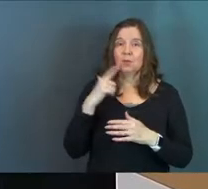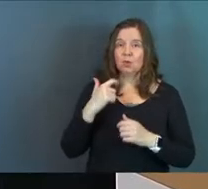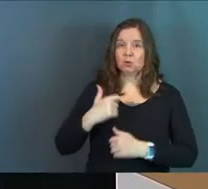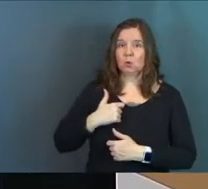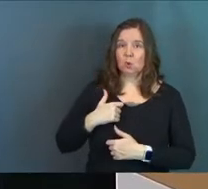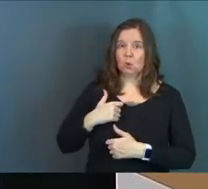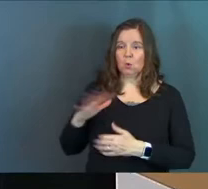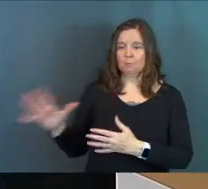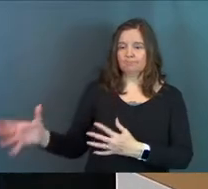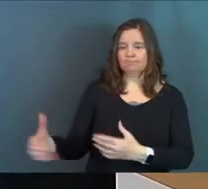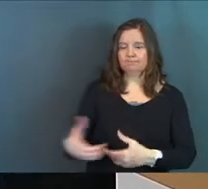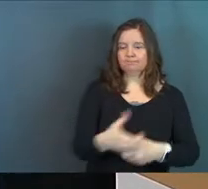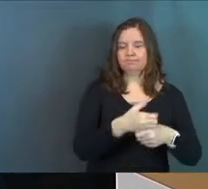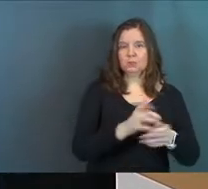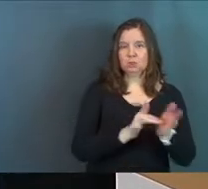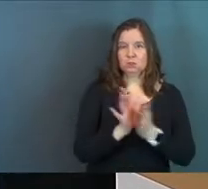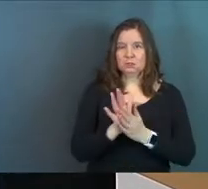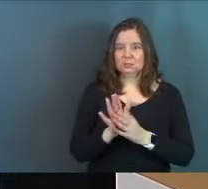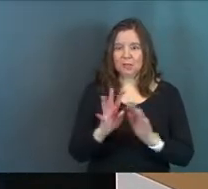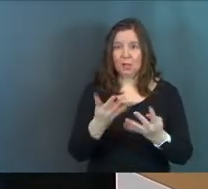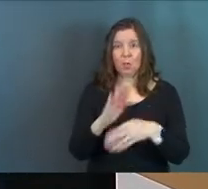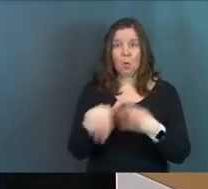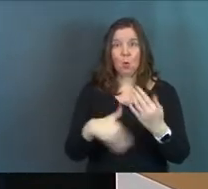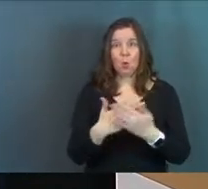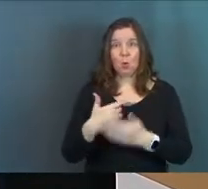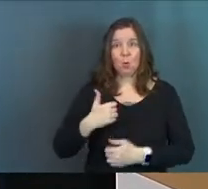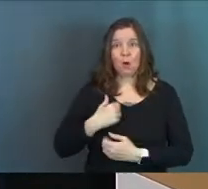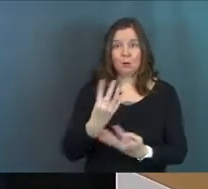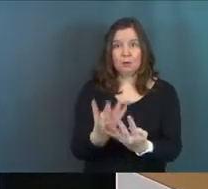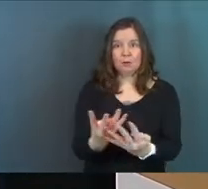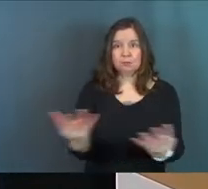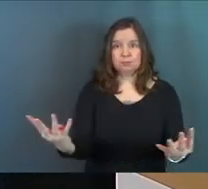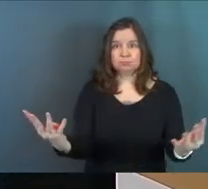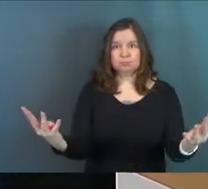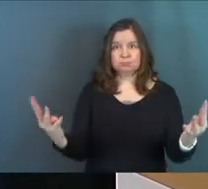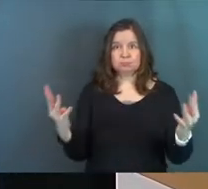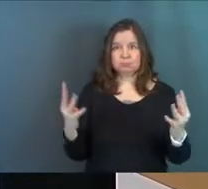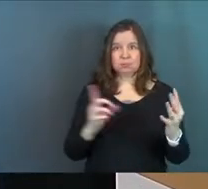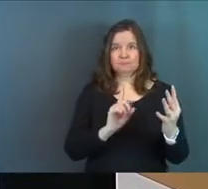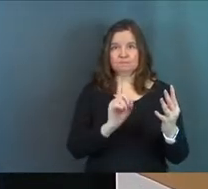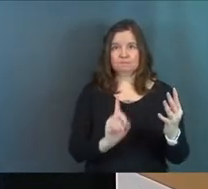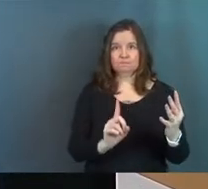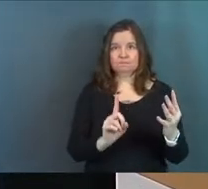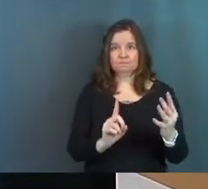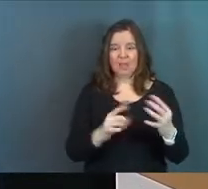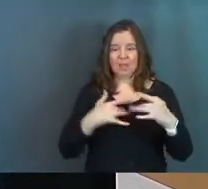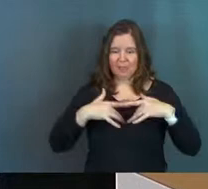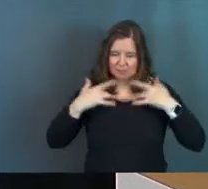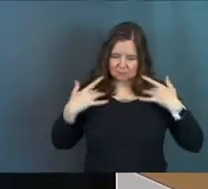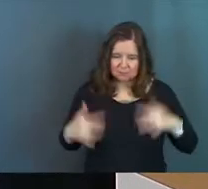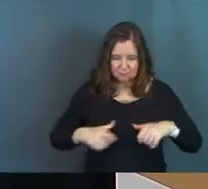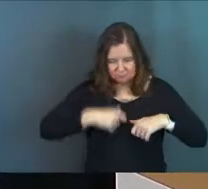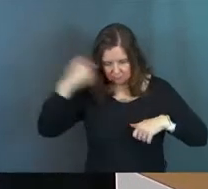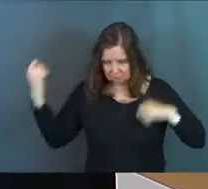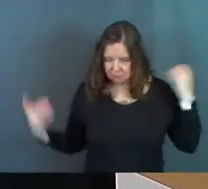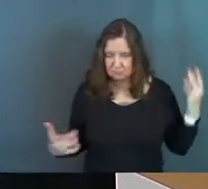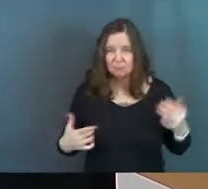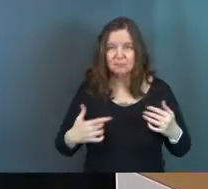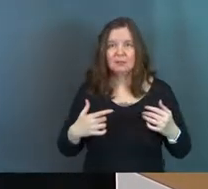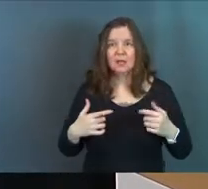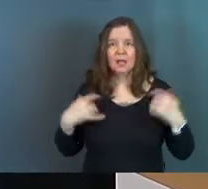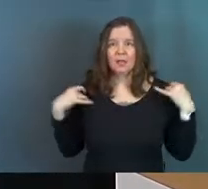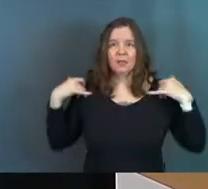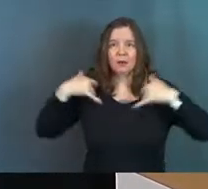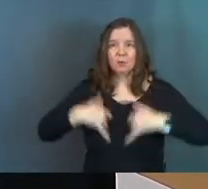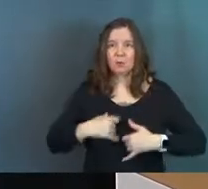took Jesus into their headquarters and called out the entire regiment. They stripped him and put a scarlet robe on him. They wove thorn branches into a